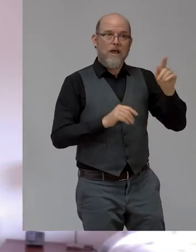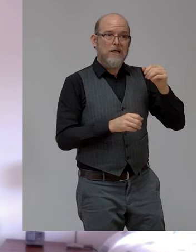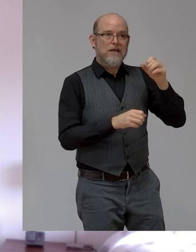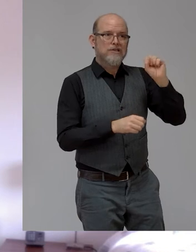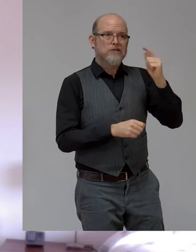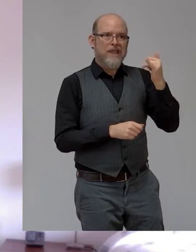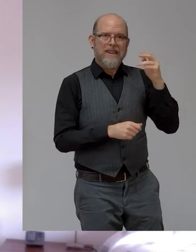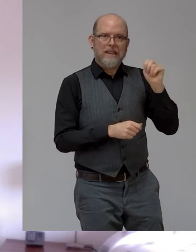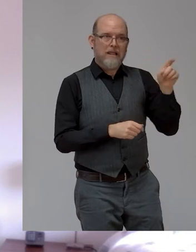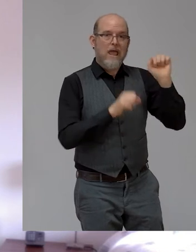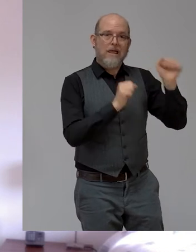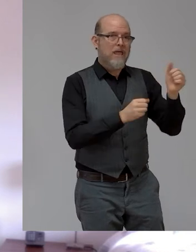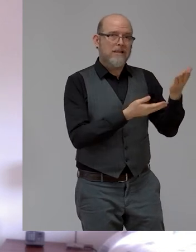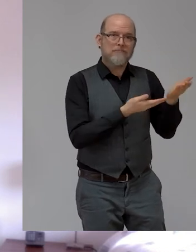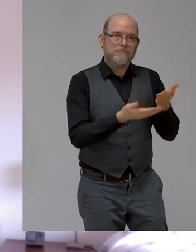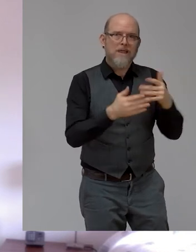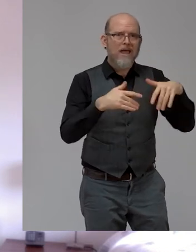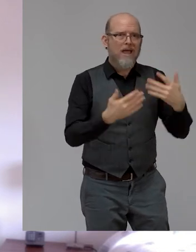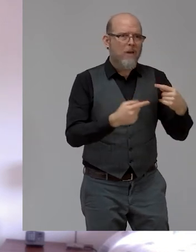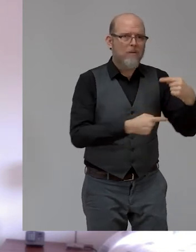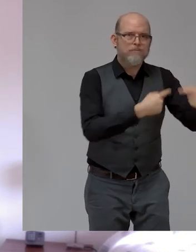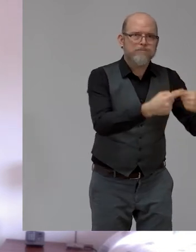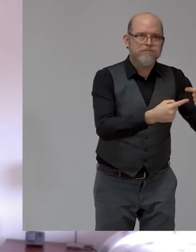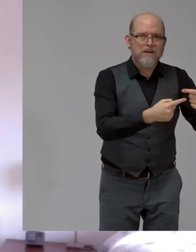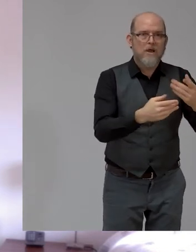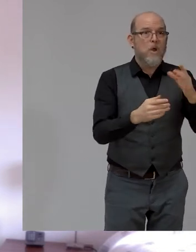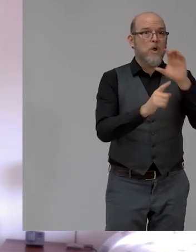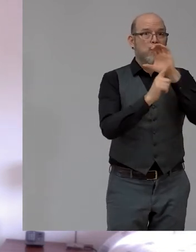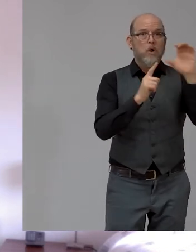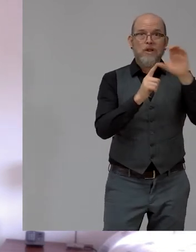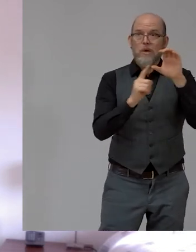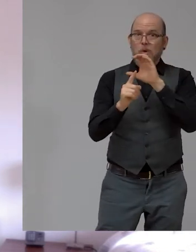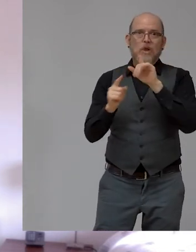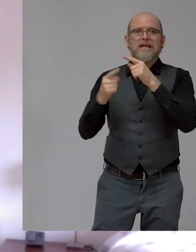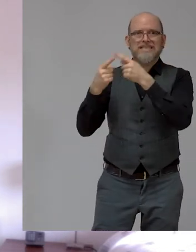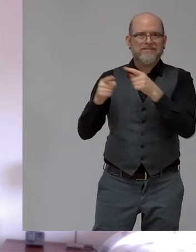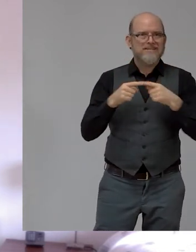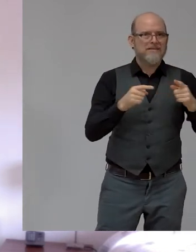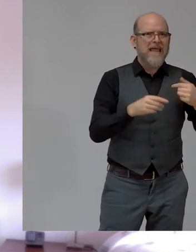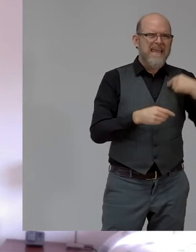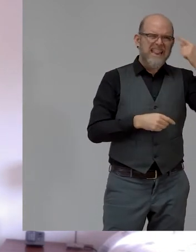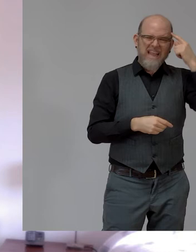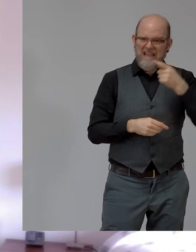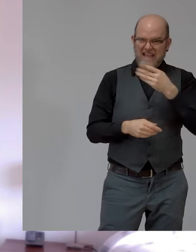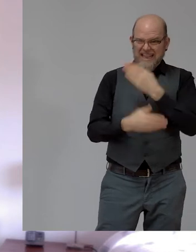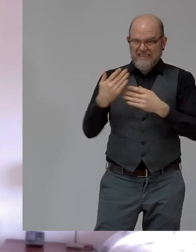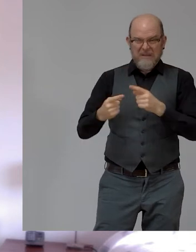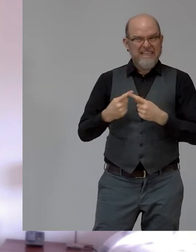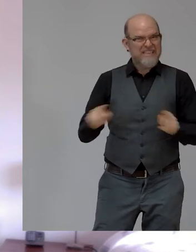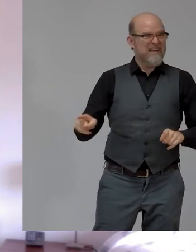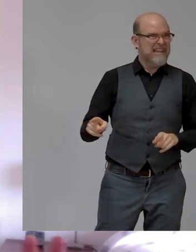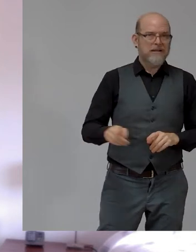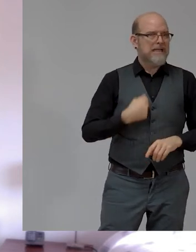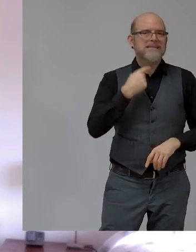cultural difference around disability, sorry, Susan, I just don't buy that. I just do not. I think there are excuses.